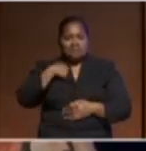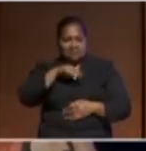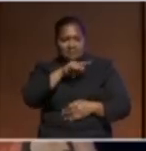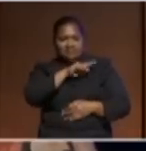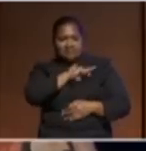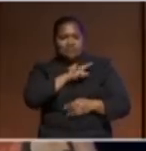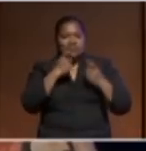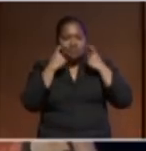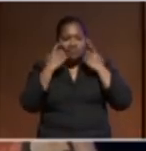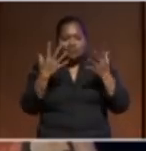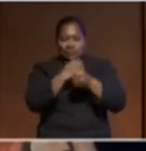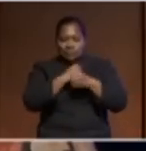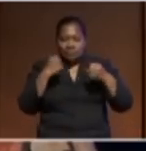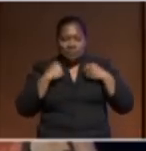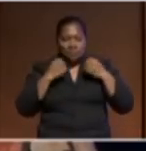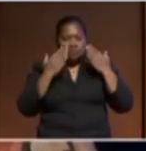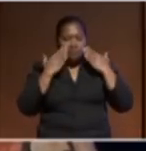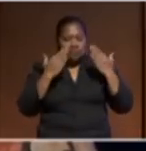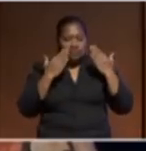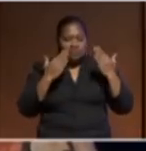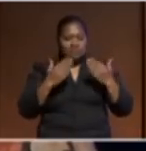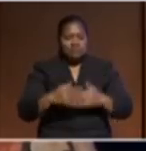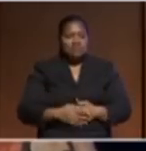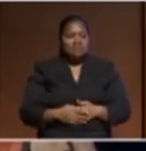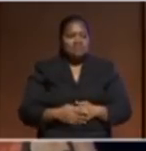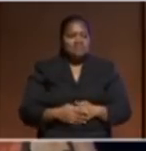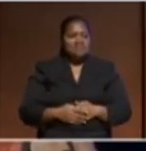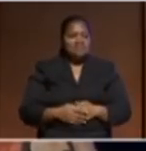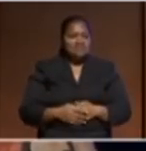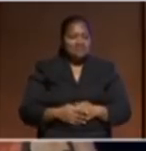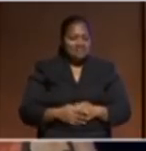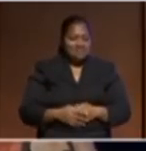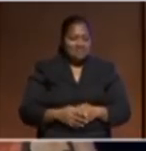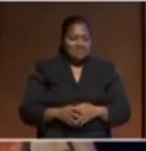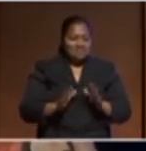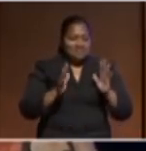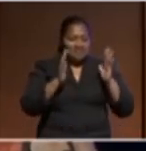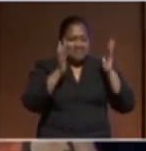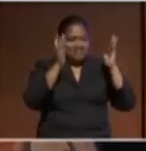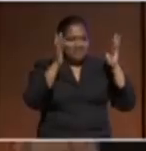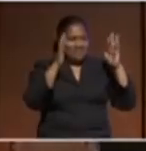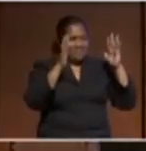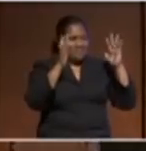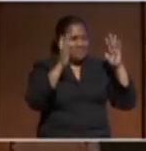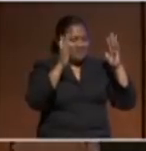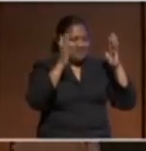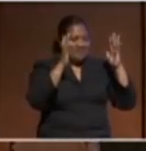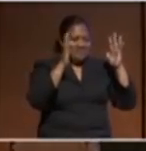and tear the roof off this auditorium by the usual manner applause